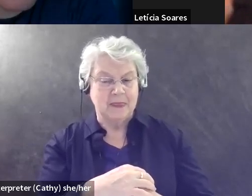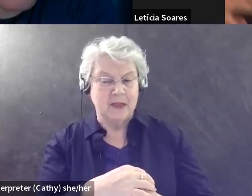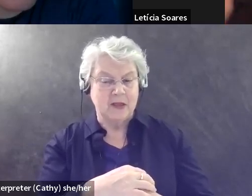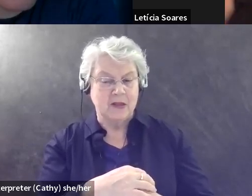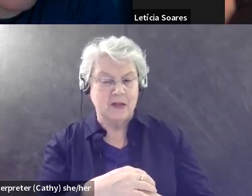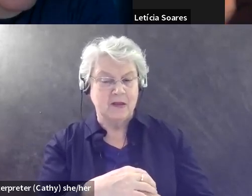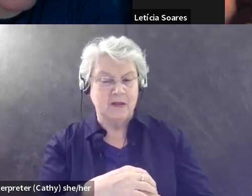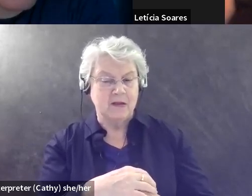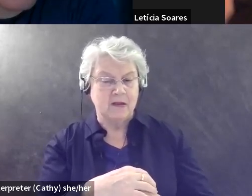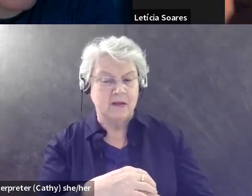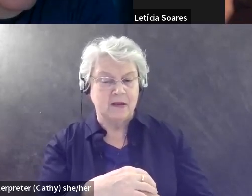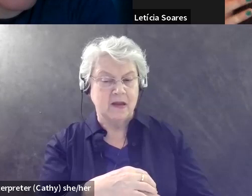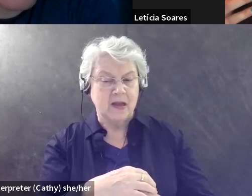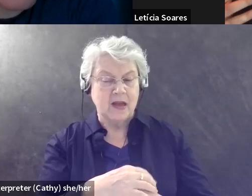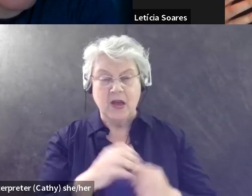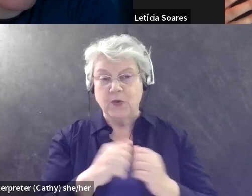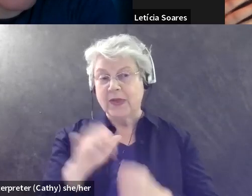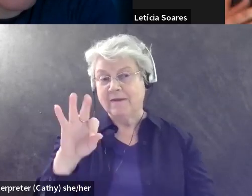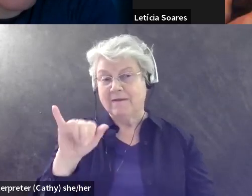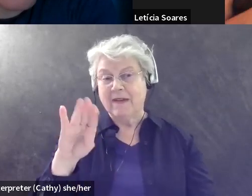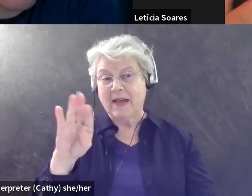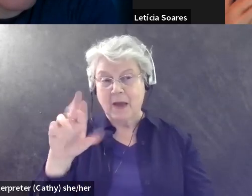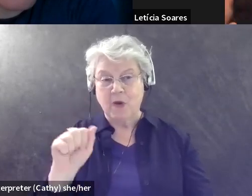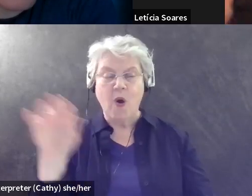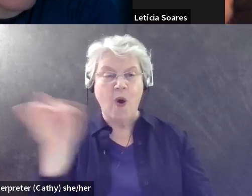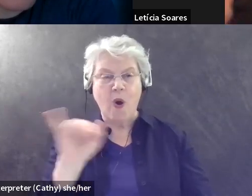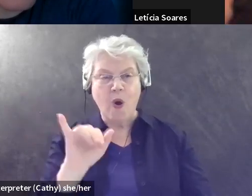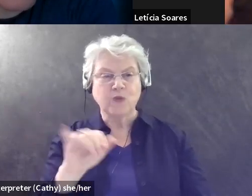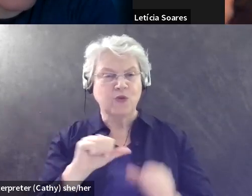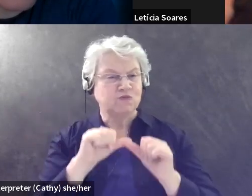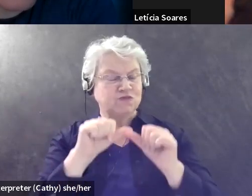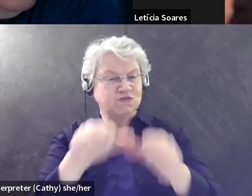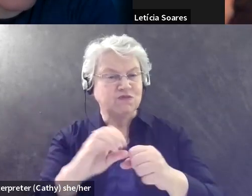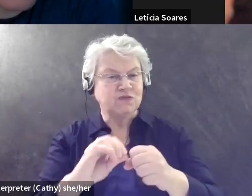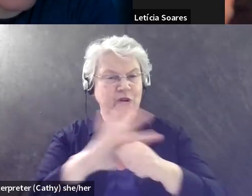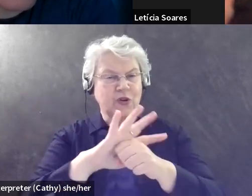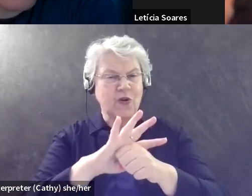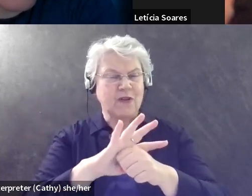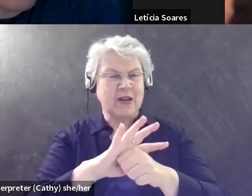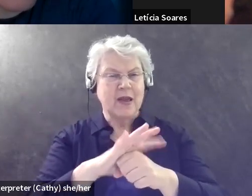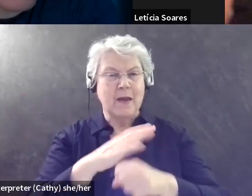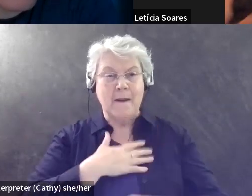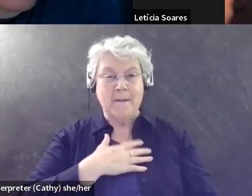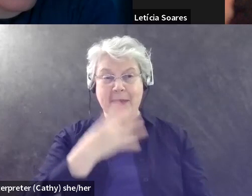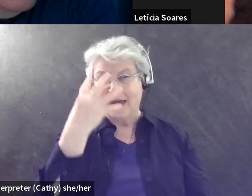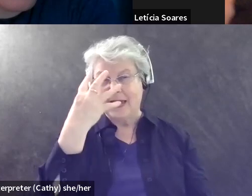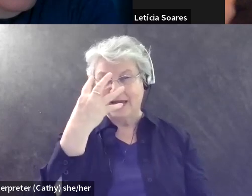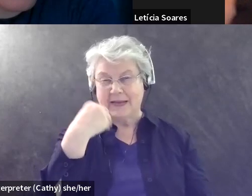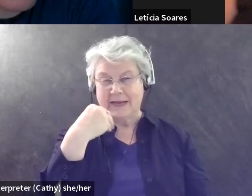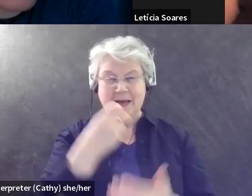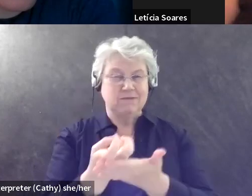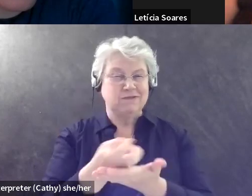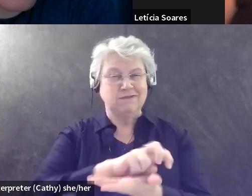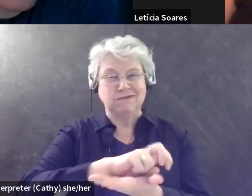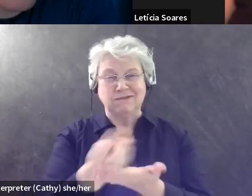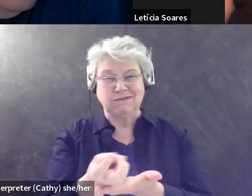because with fiber and long COVID, I have terrible, terrible sleep. Um, I still struggle a lot